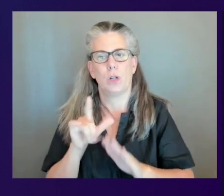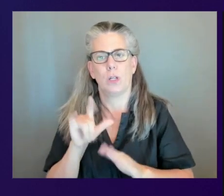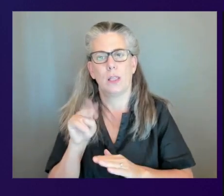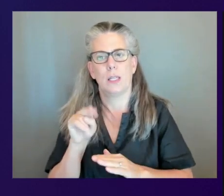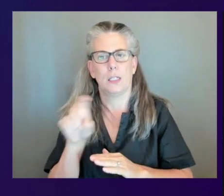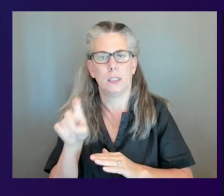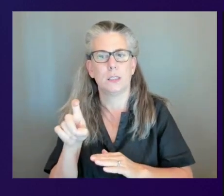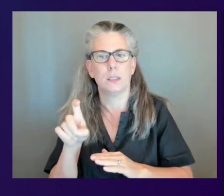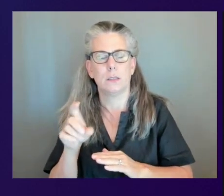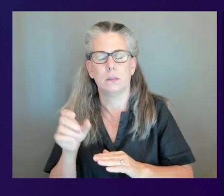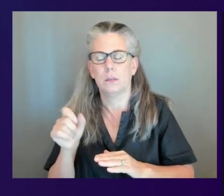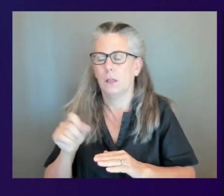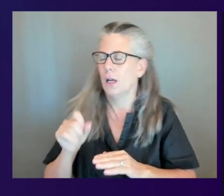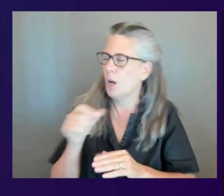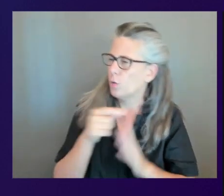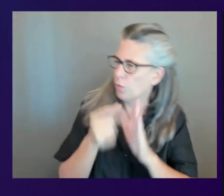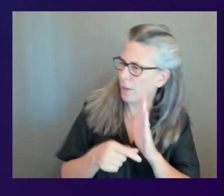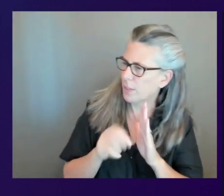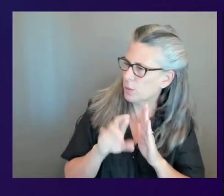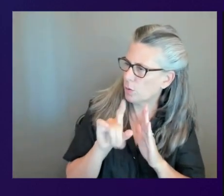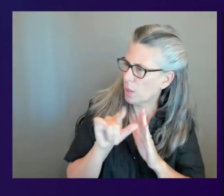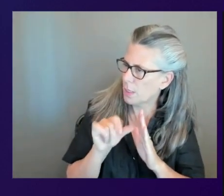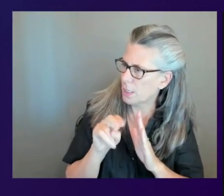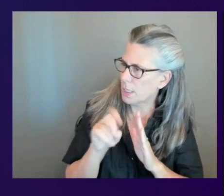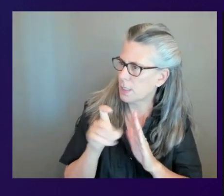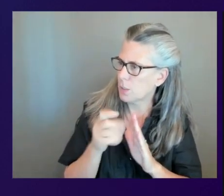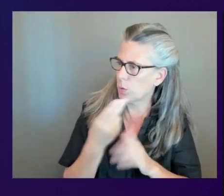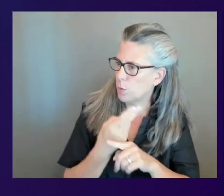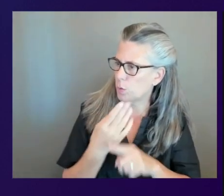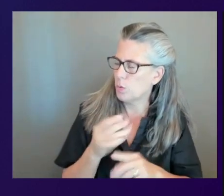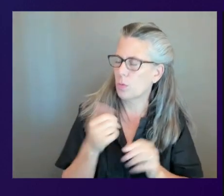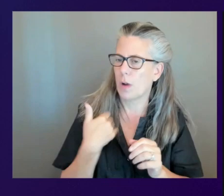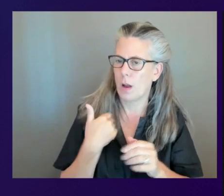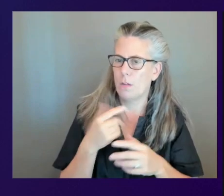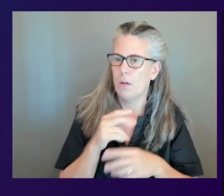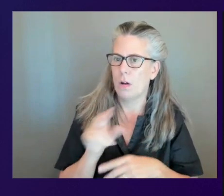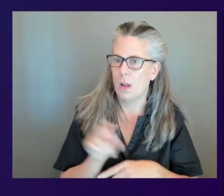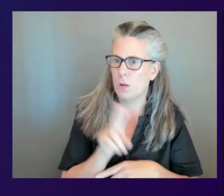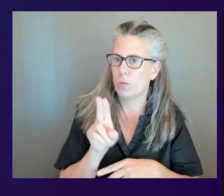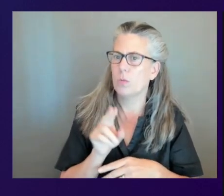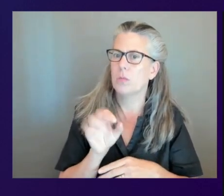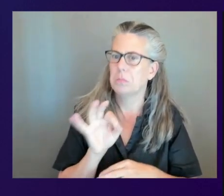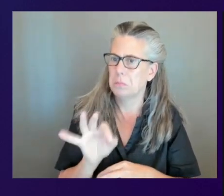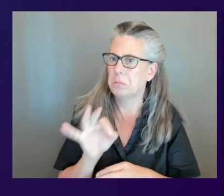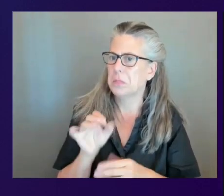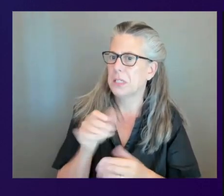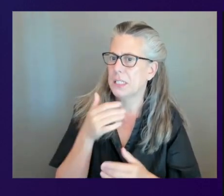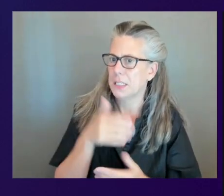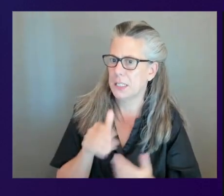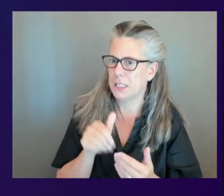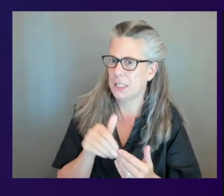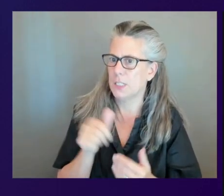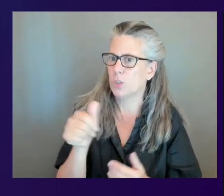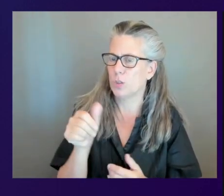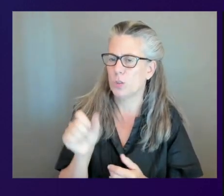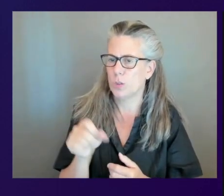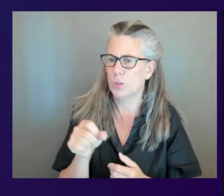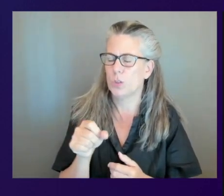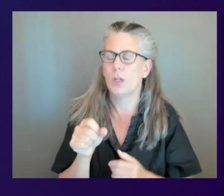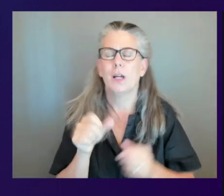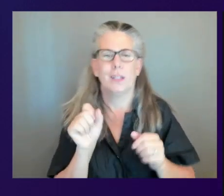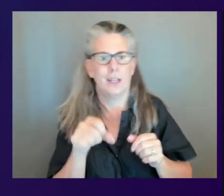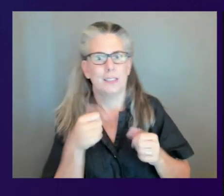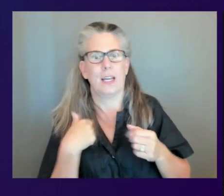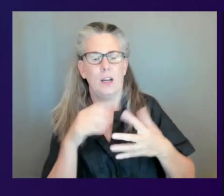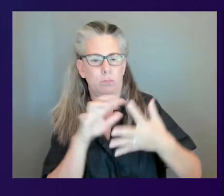user a graphics user you have an azurel user you have a u okay that's good to know yeah i've got all sorts of test users here in my